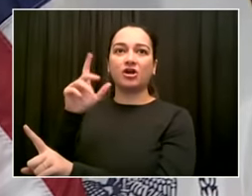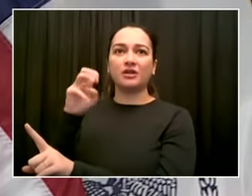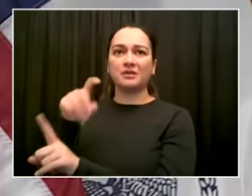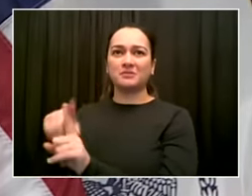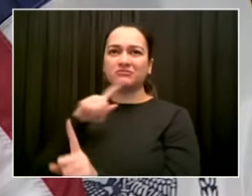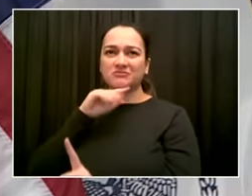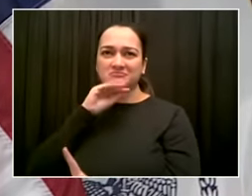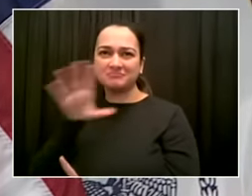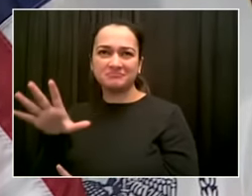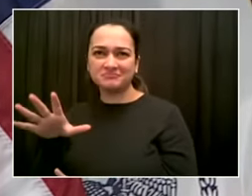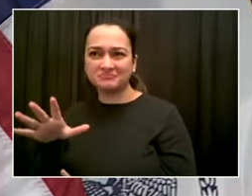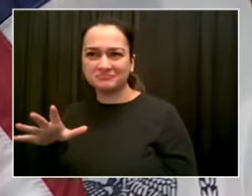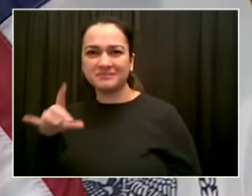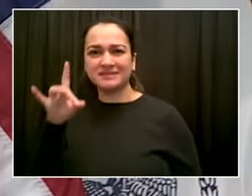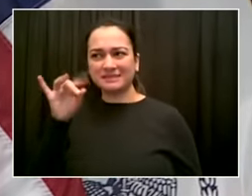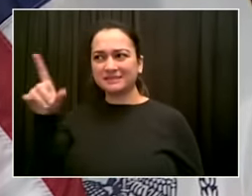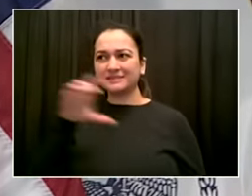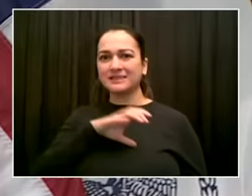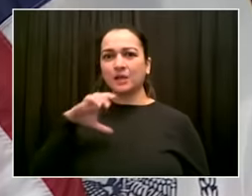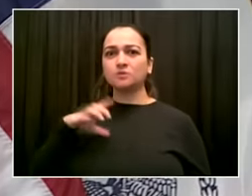East Harlem in particular?